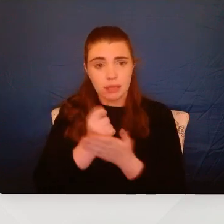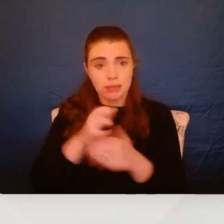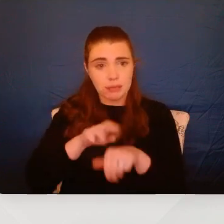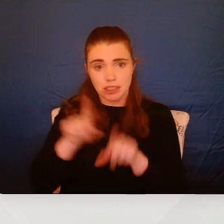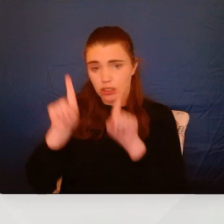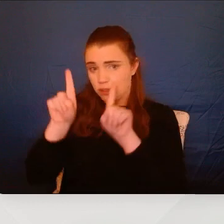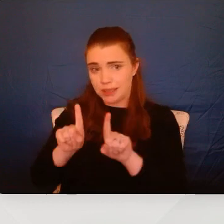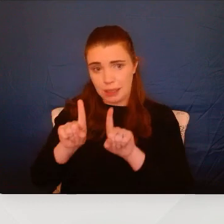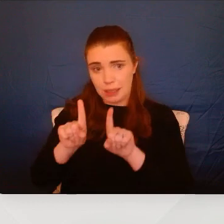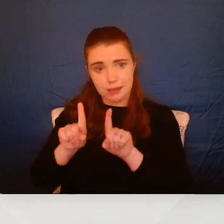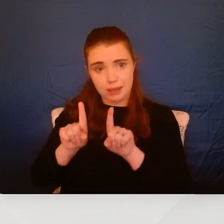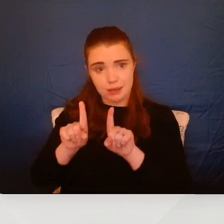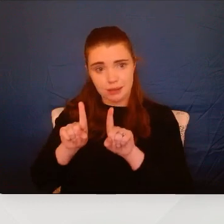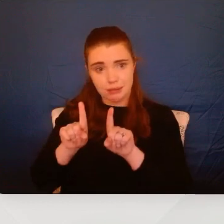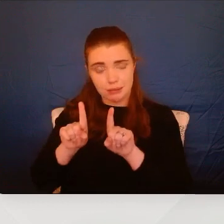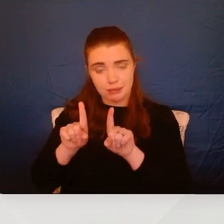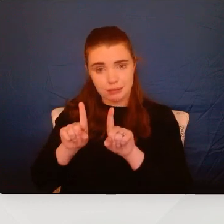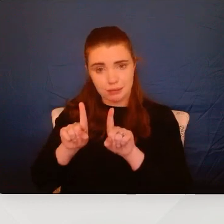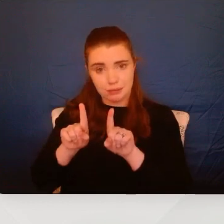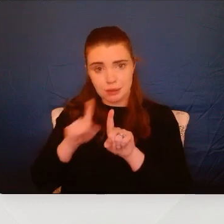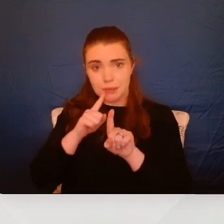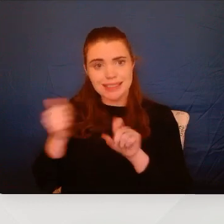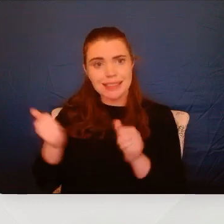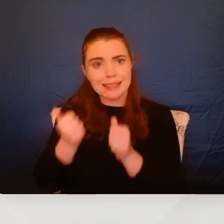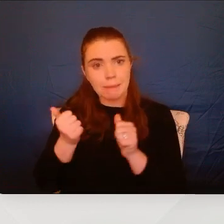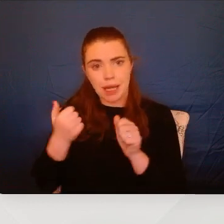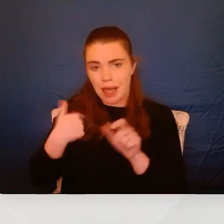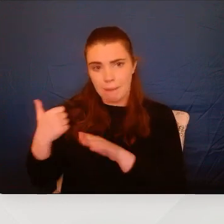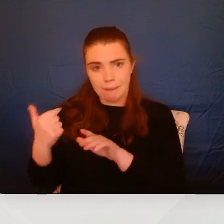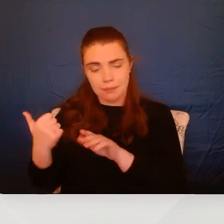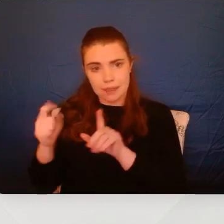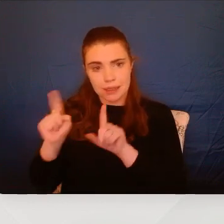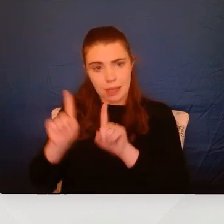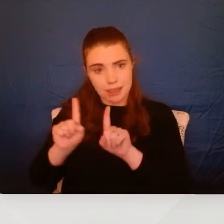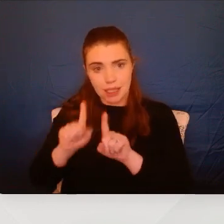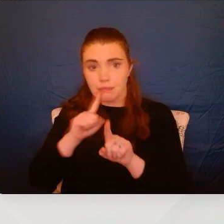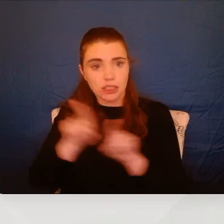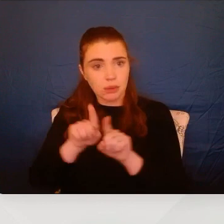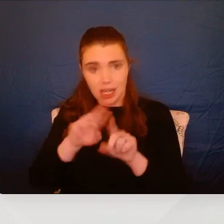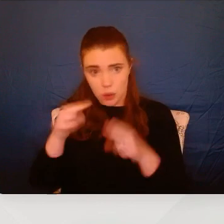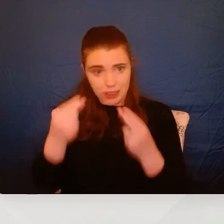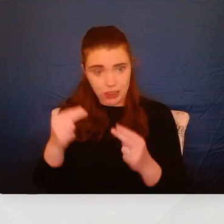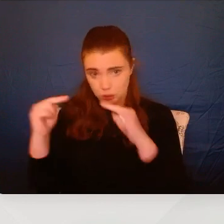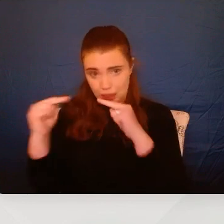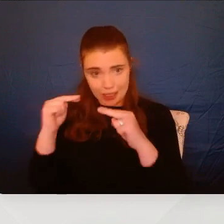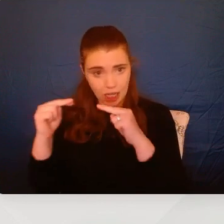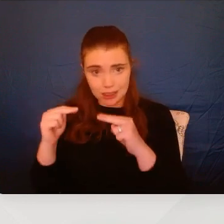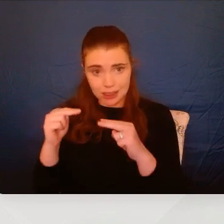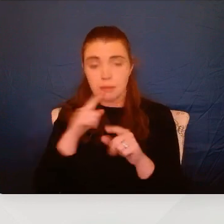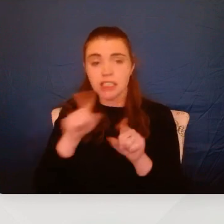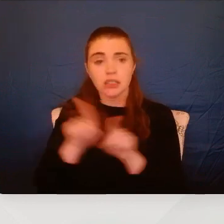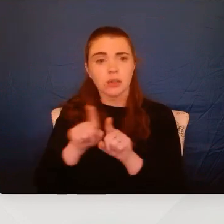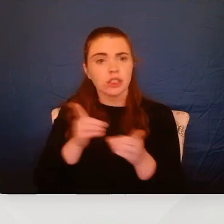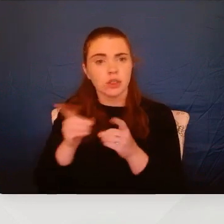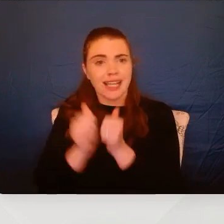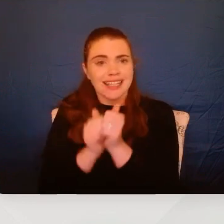So symbolically, I'm by your side, but also I don't have to manage the eye contact piece with you. And also we're doing an activity that might